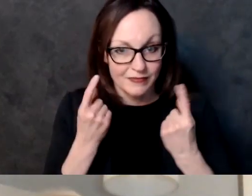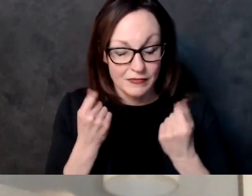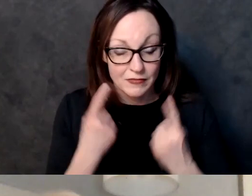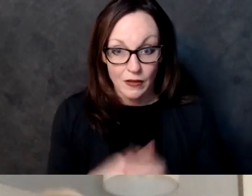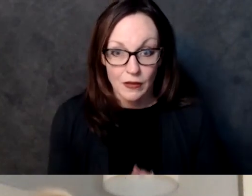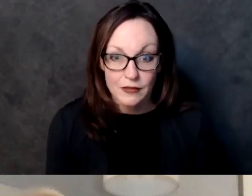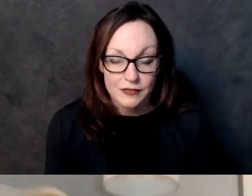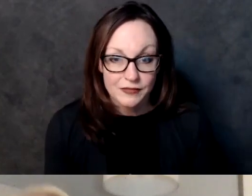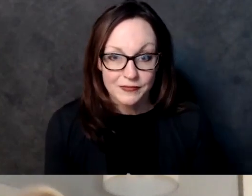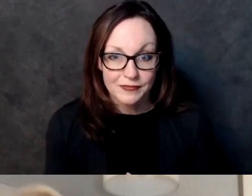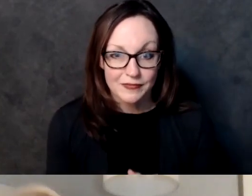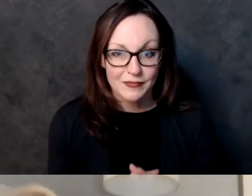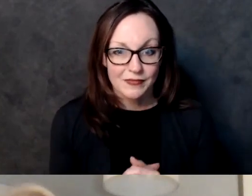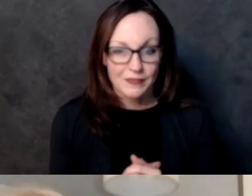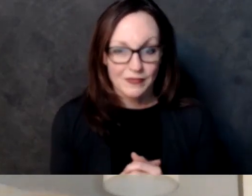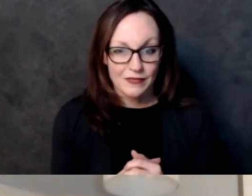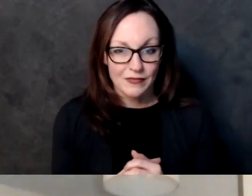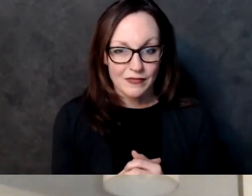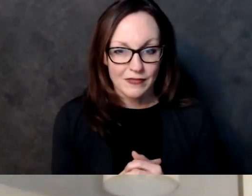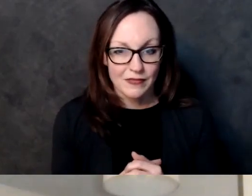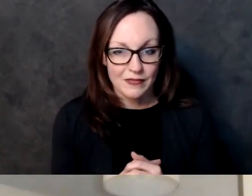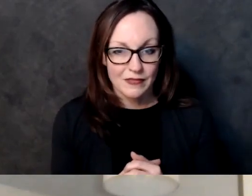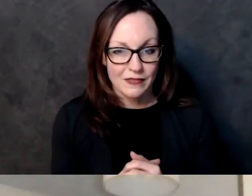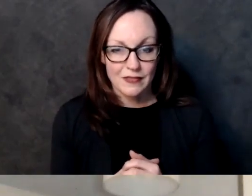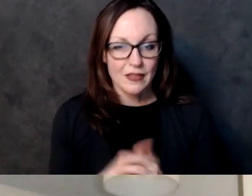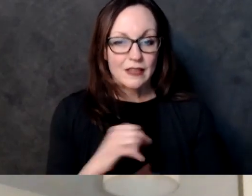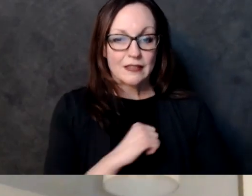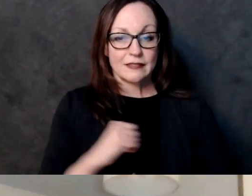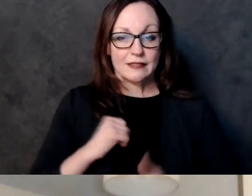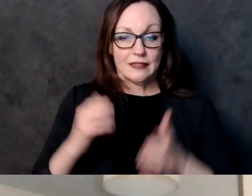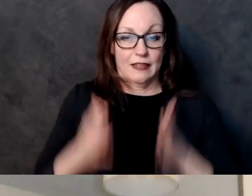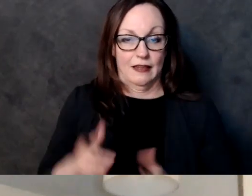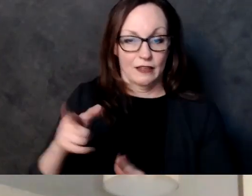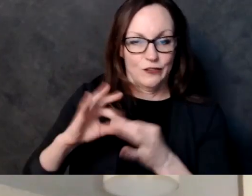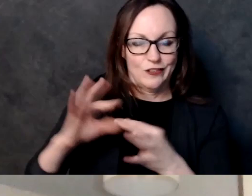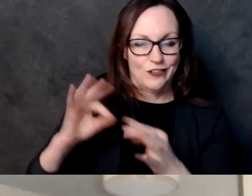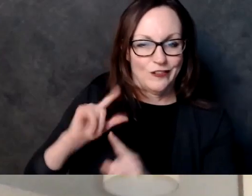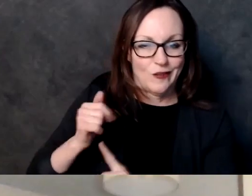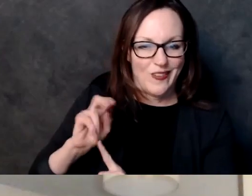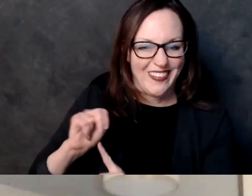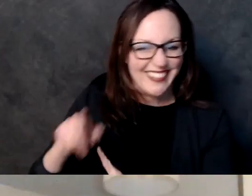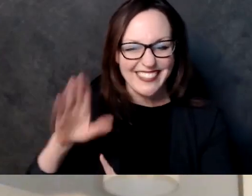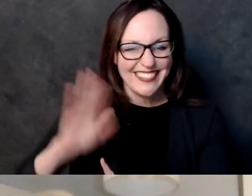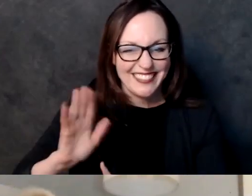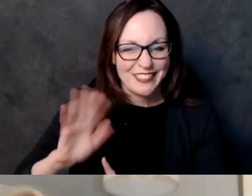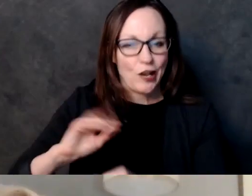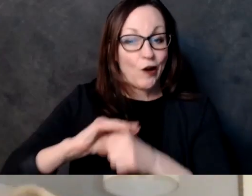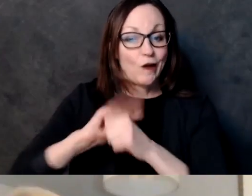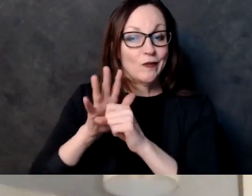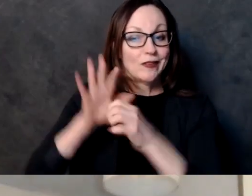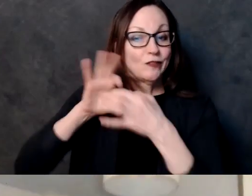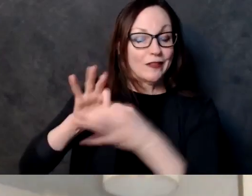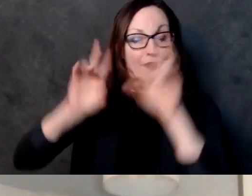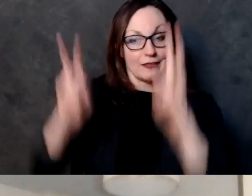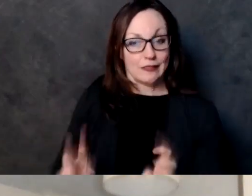keep going on covid um okay so uh the next question where can i find more statistics about covid um